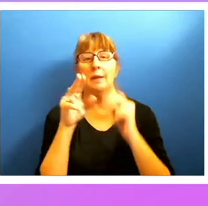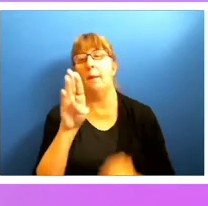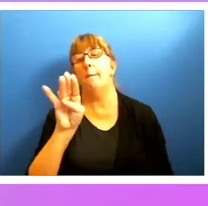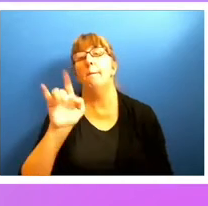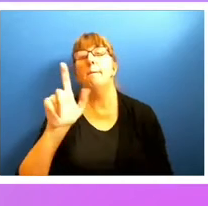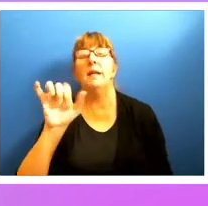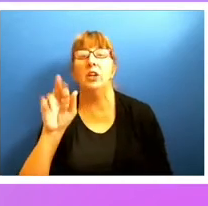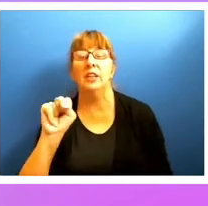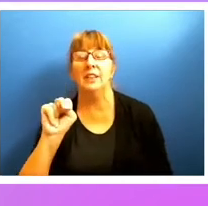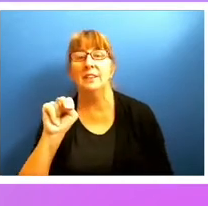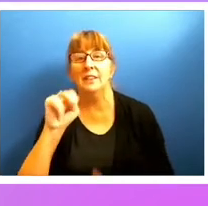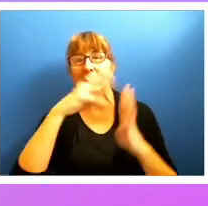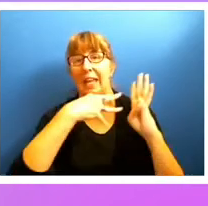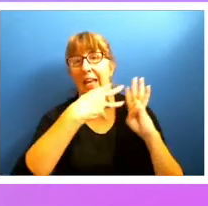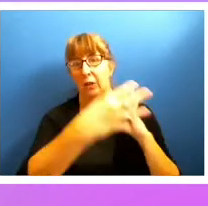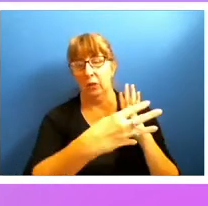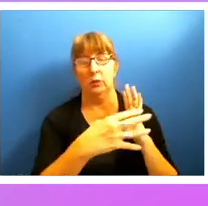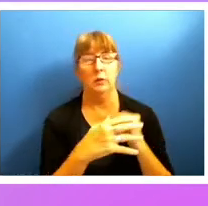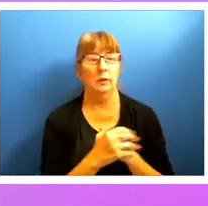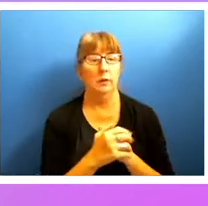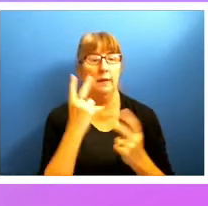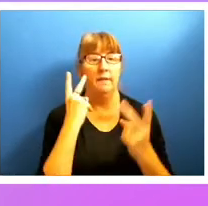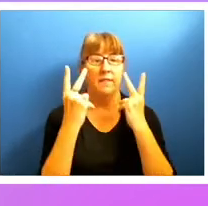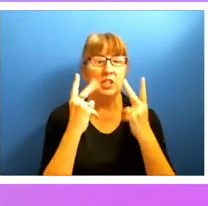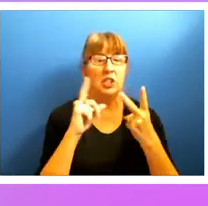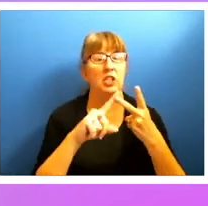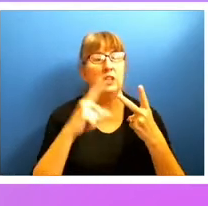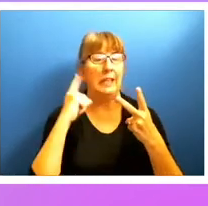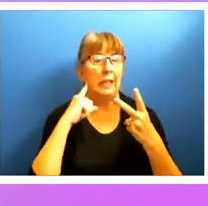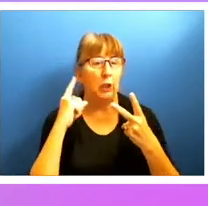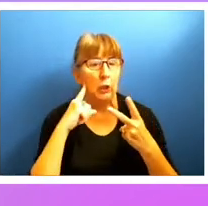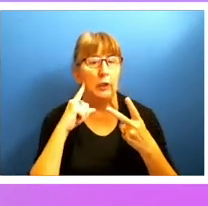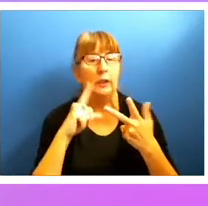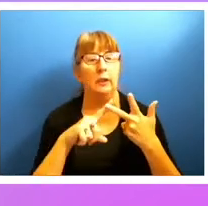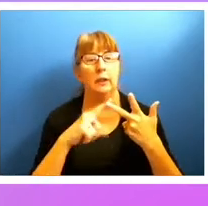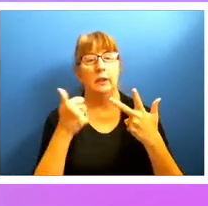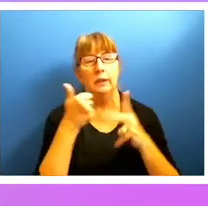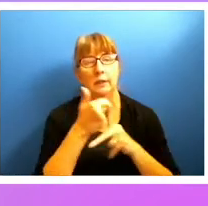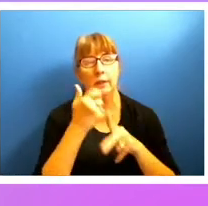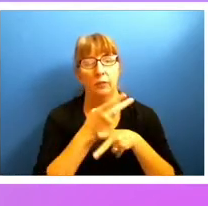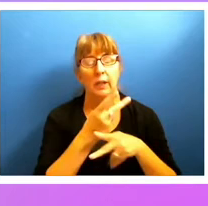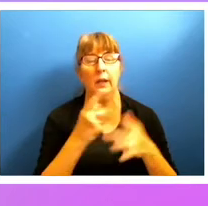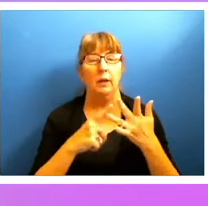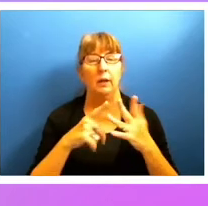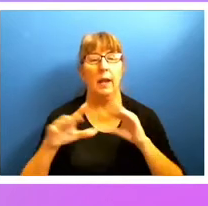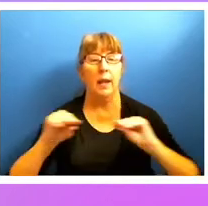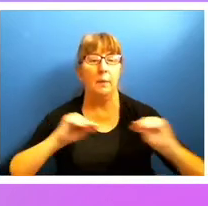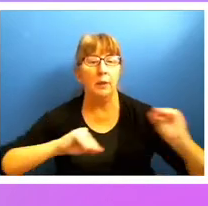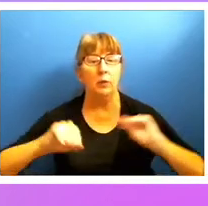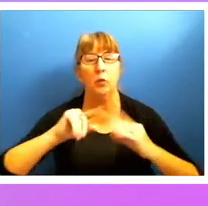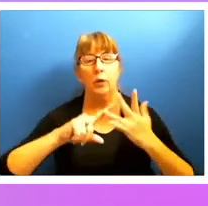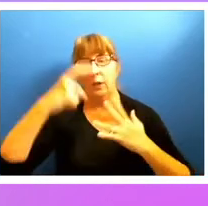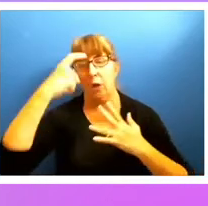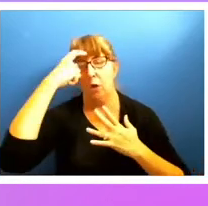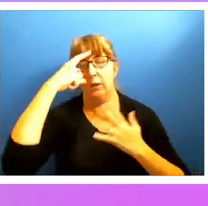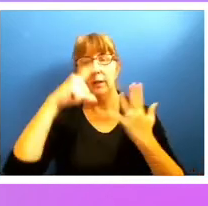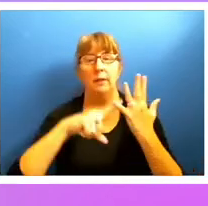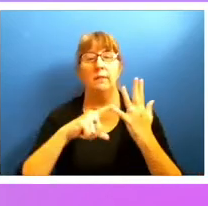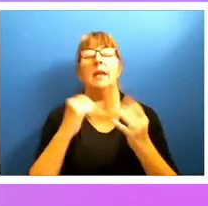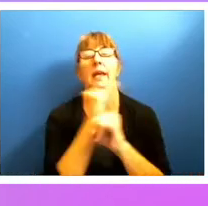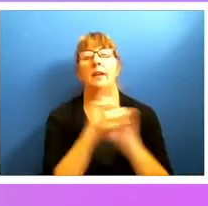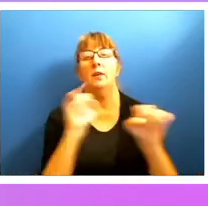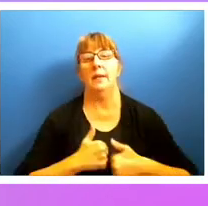scale. But vision difficulty, hearing, self-care, ambulatory, cognitive, and independent living,